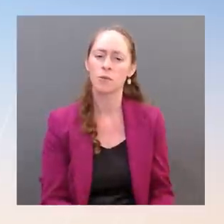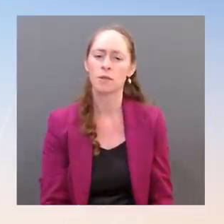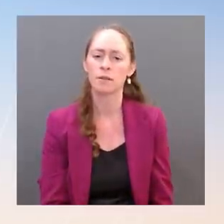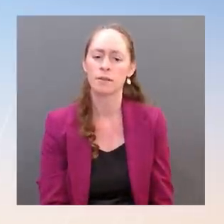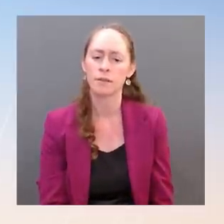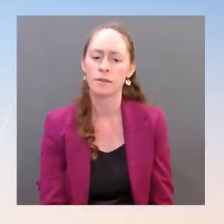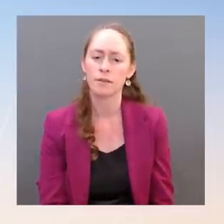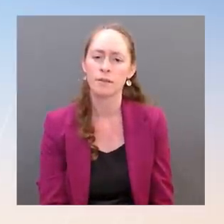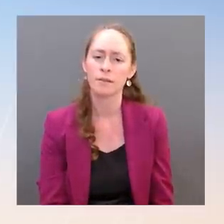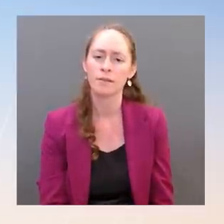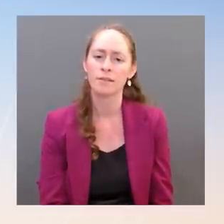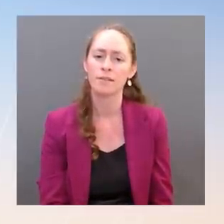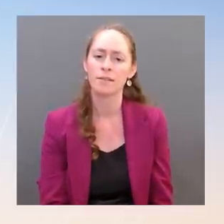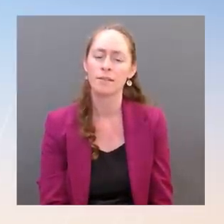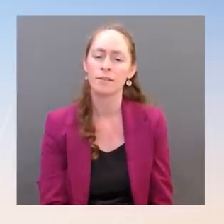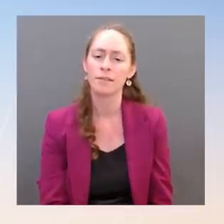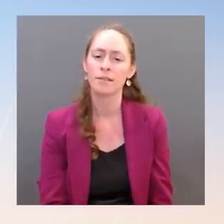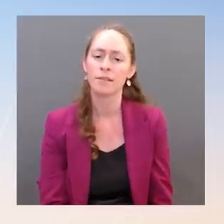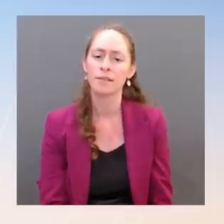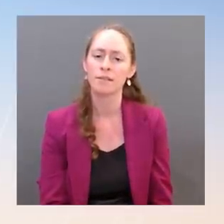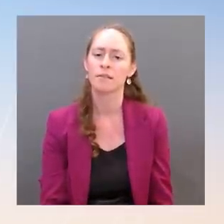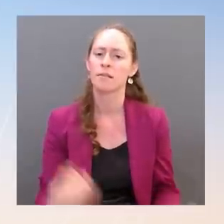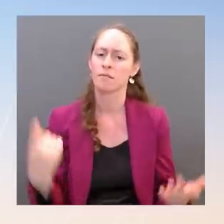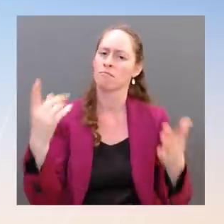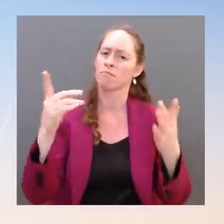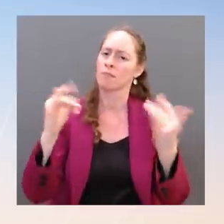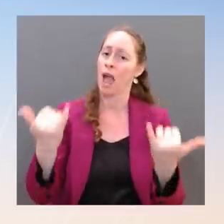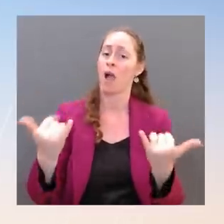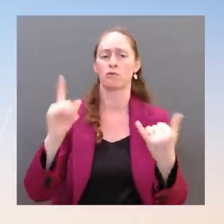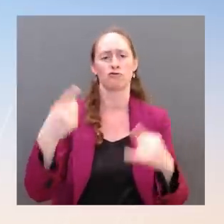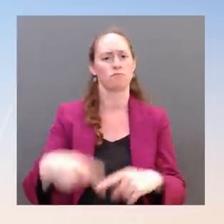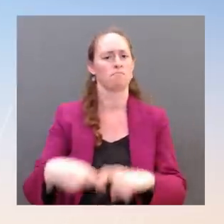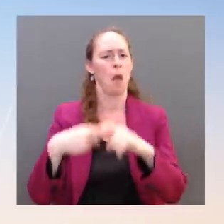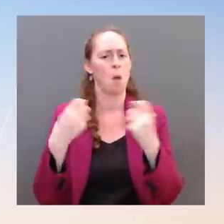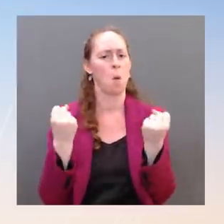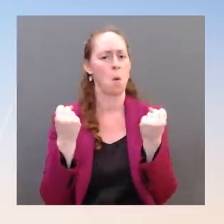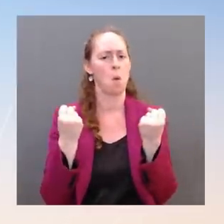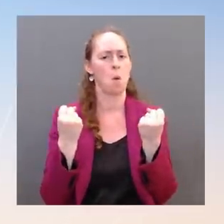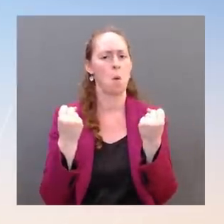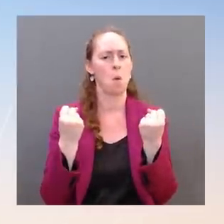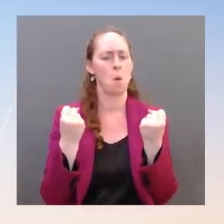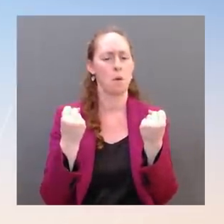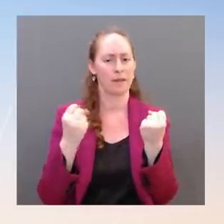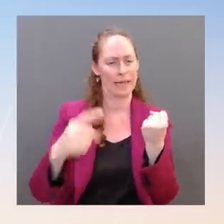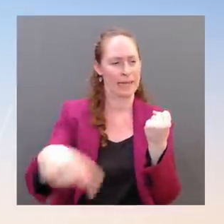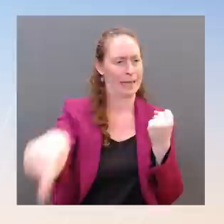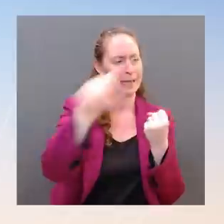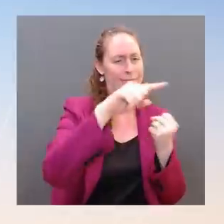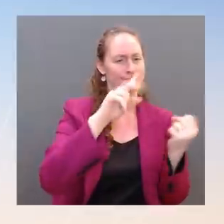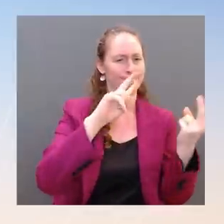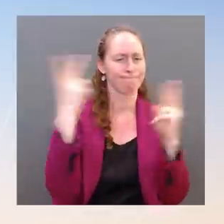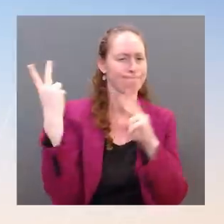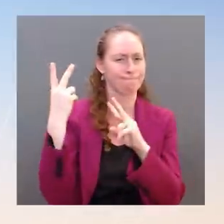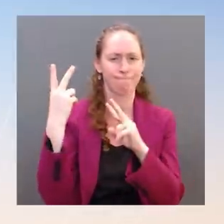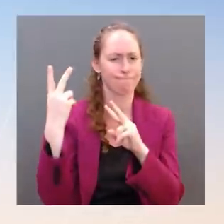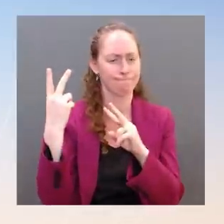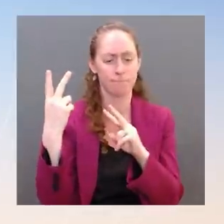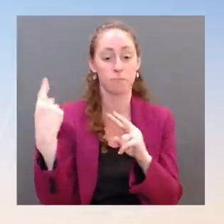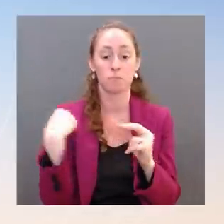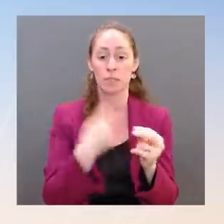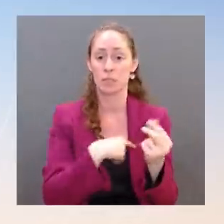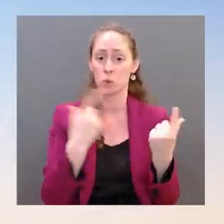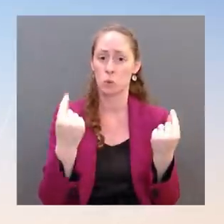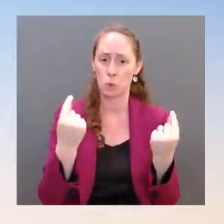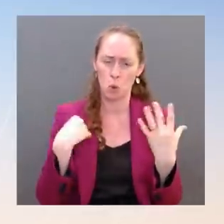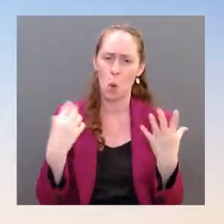been a mischaracterization from outside — outside forces. And so now, what we're going to do is going to we're going to pause it, and we're going to do an assessment.